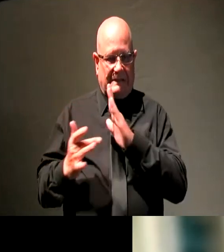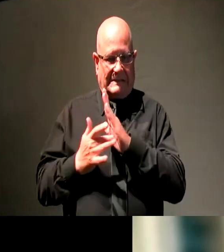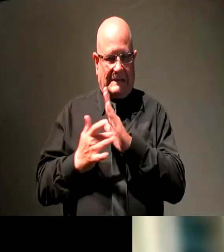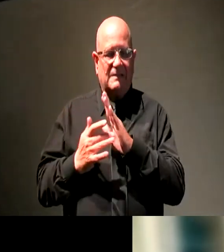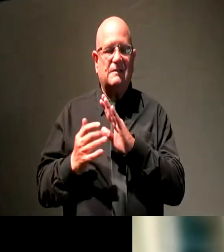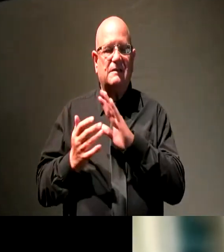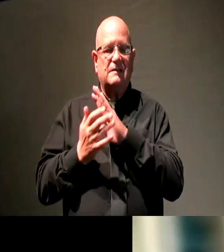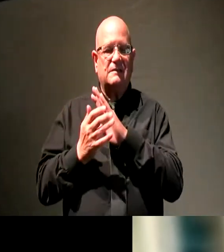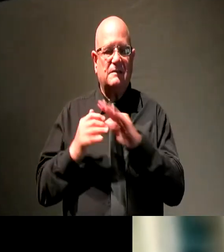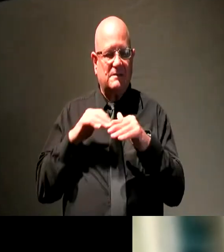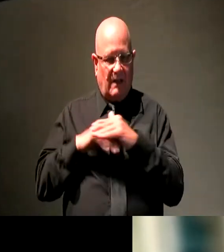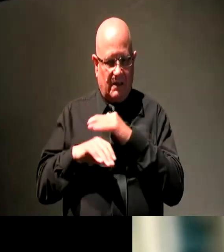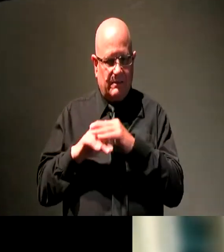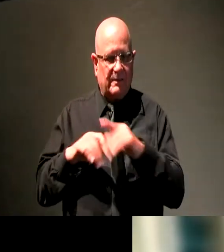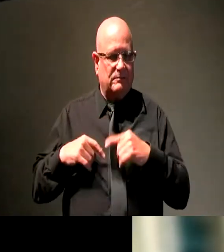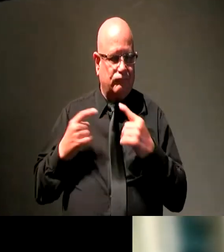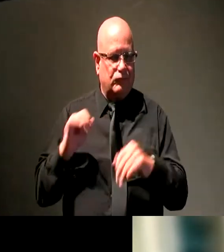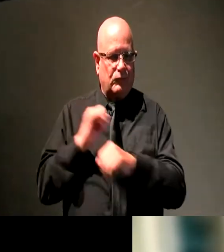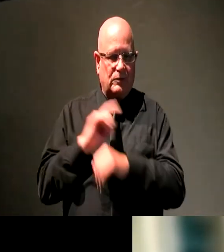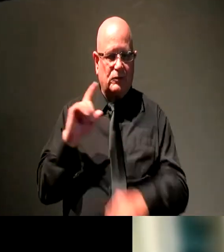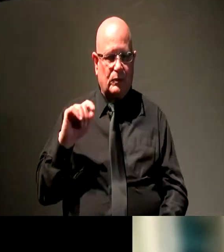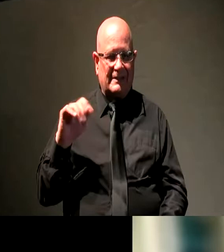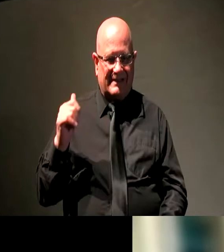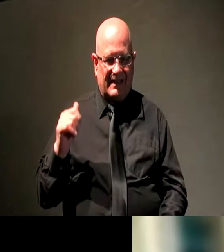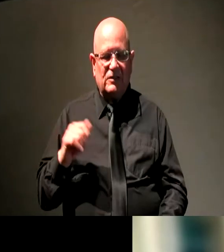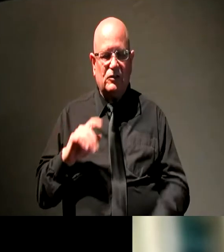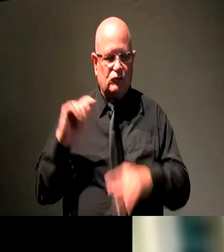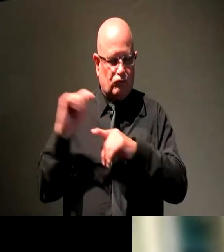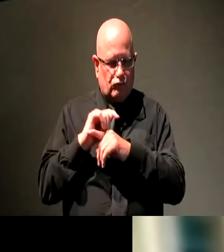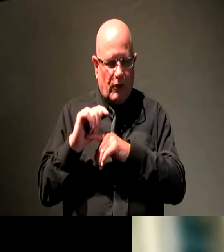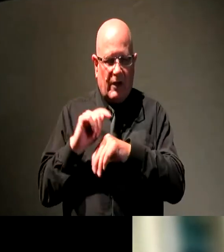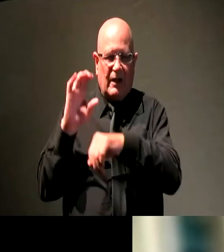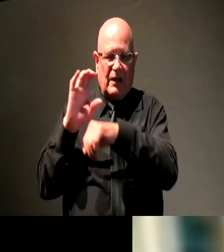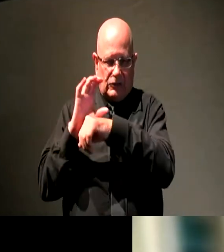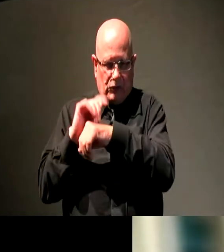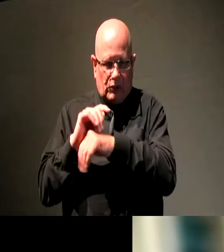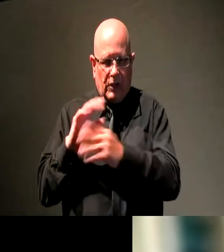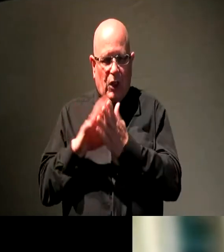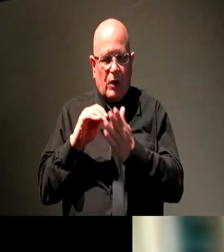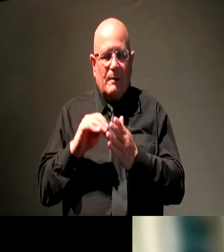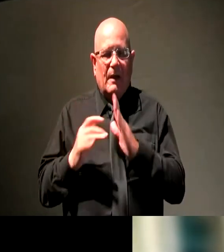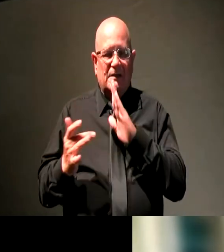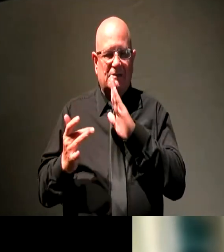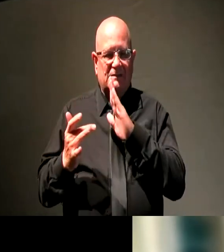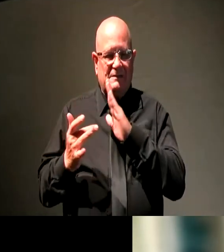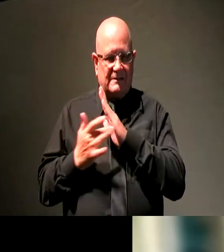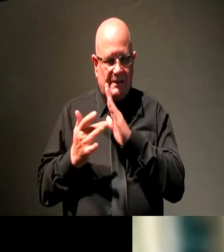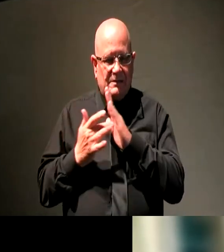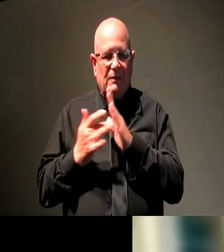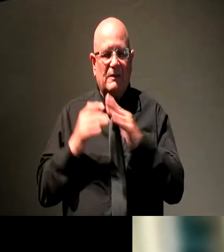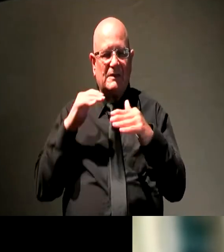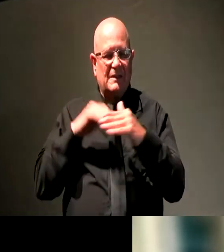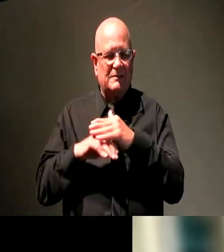He spent loads of time training, consulting, and learning about digital accessibility on topics large and small.